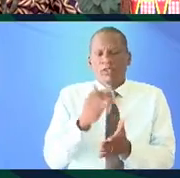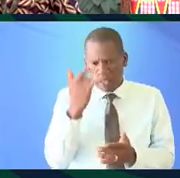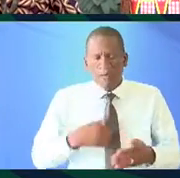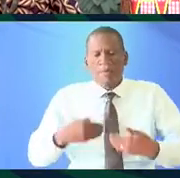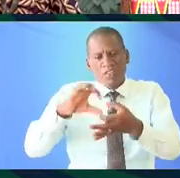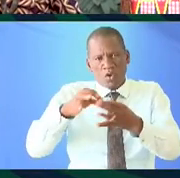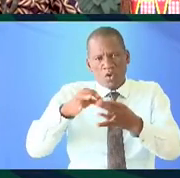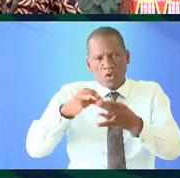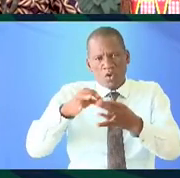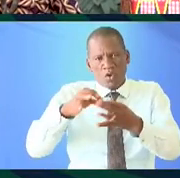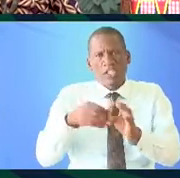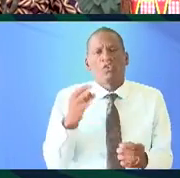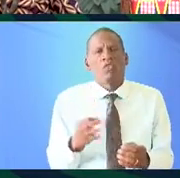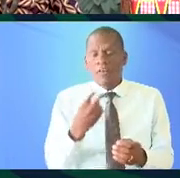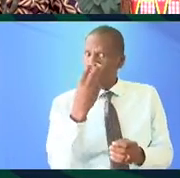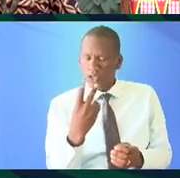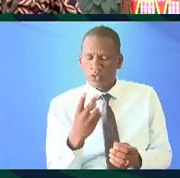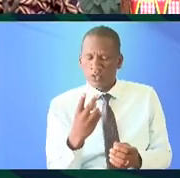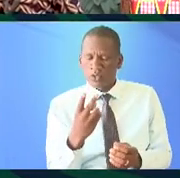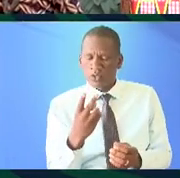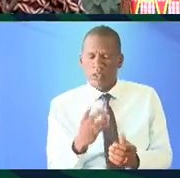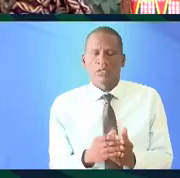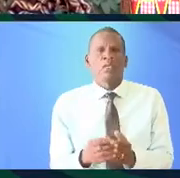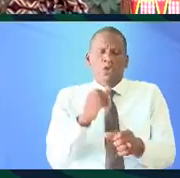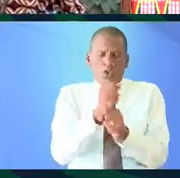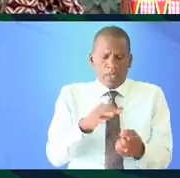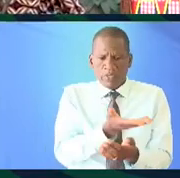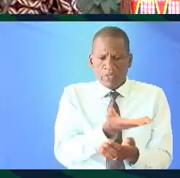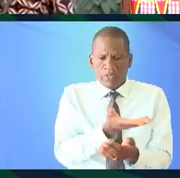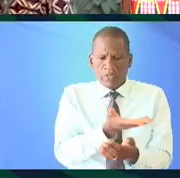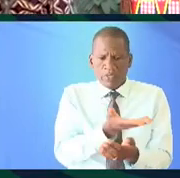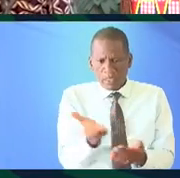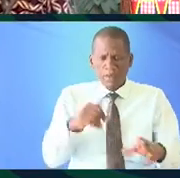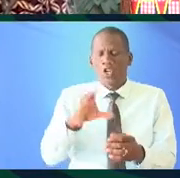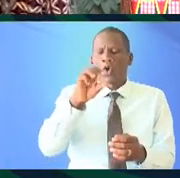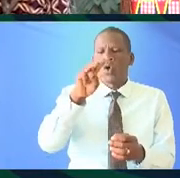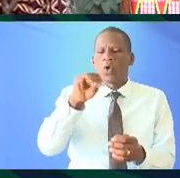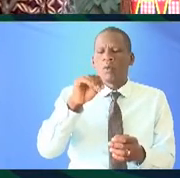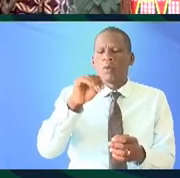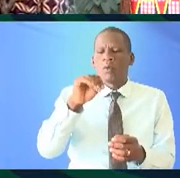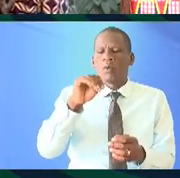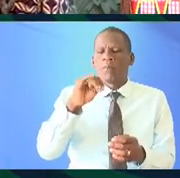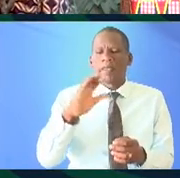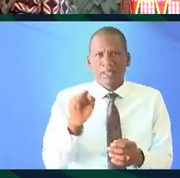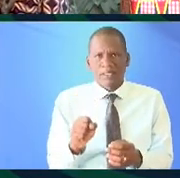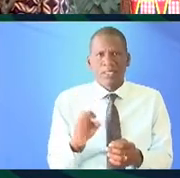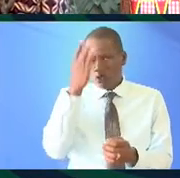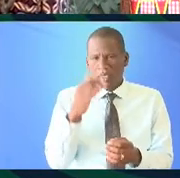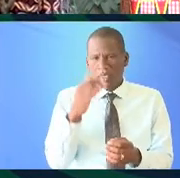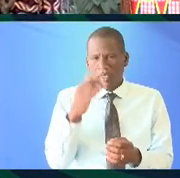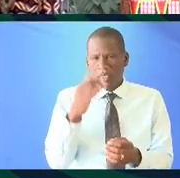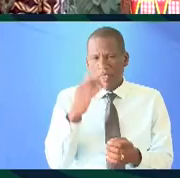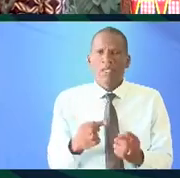I'm giving the connection of visuals doing them in comics comics